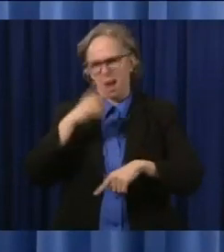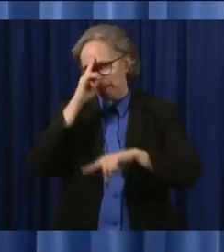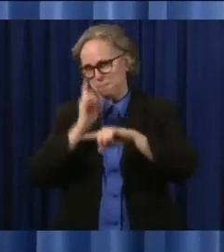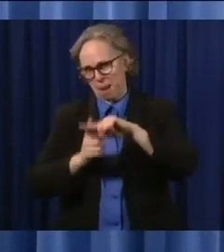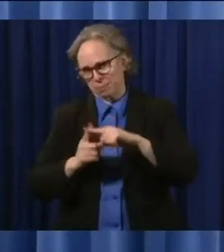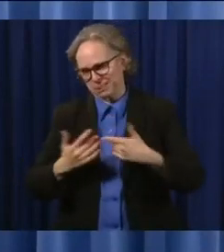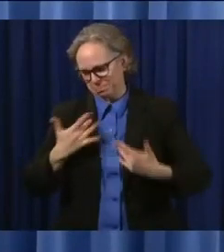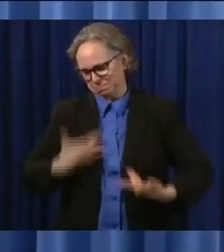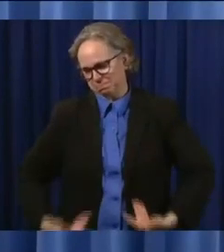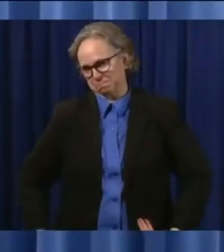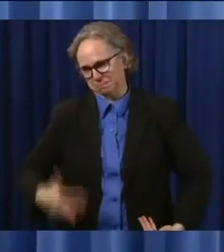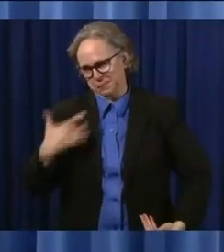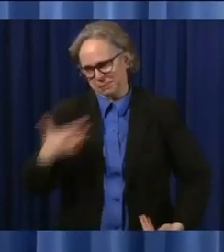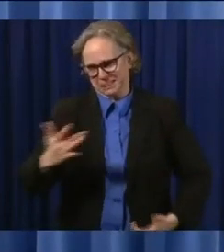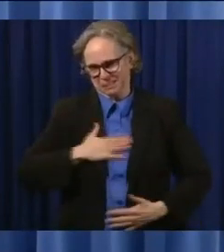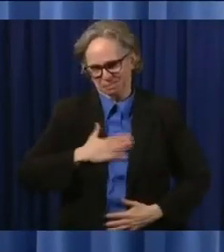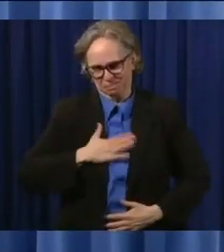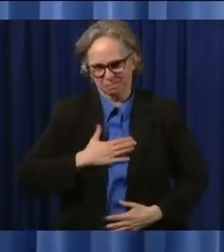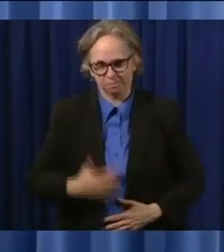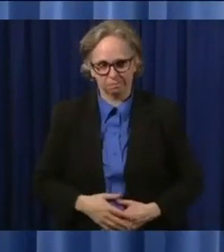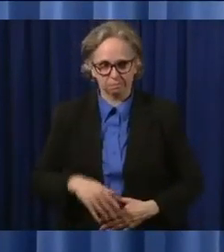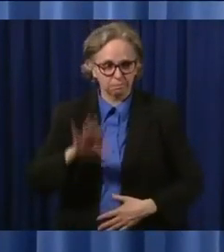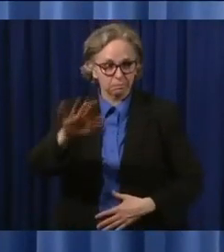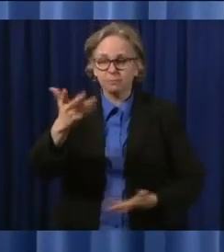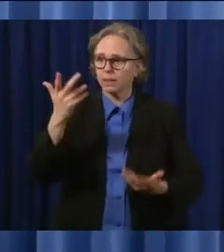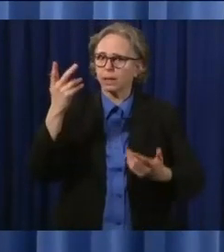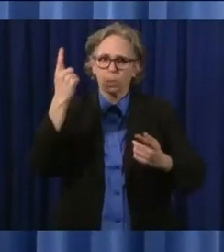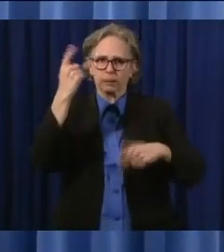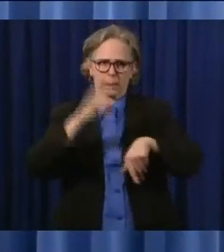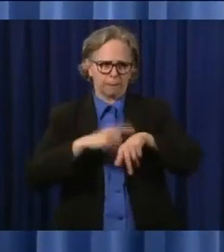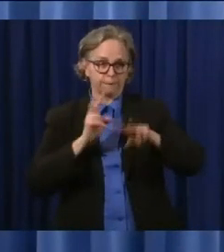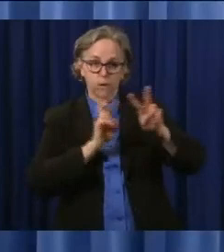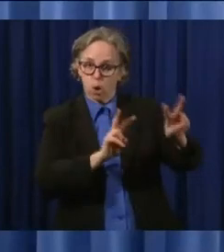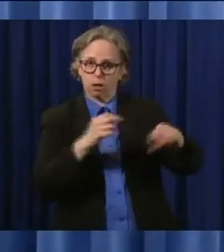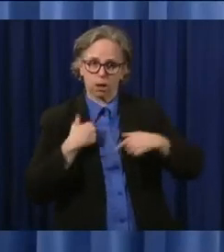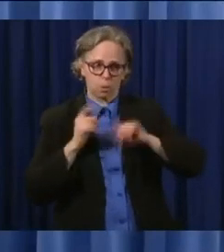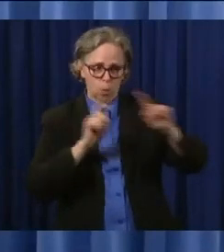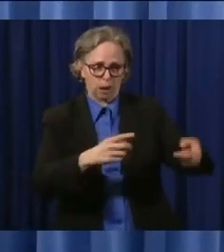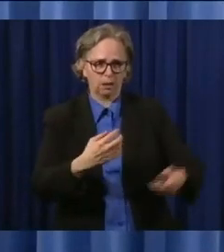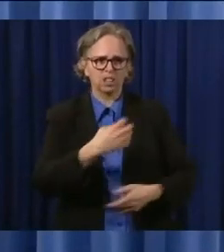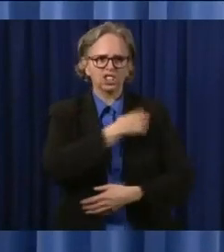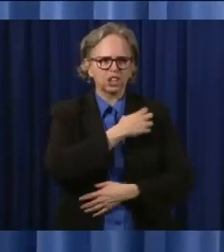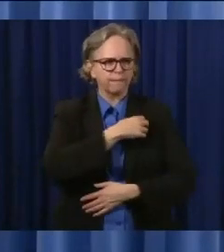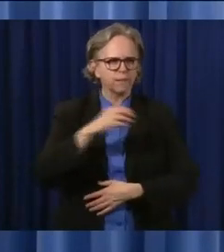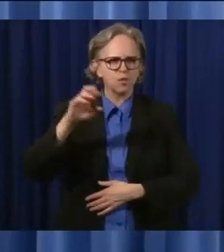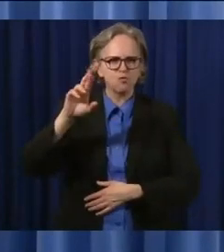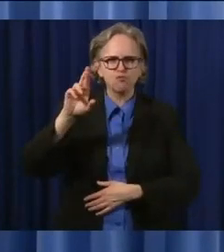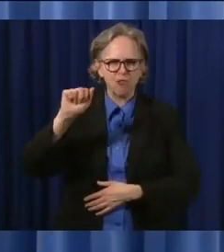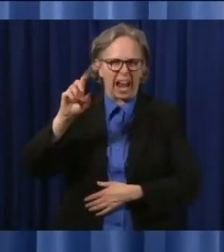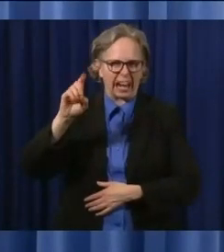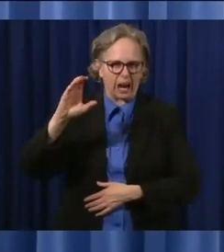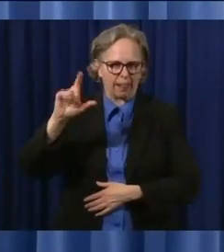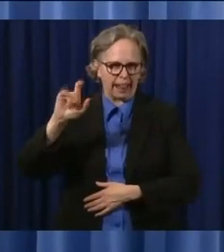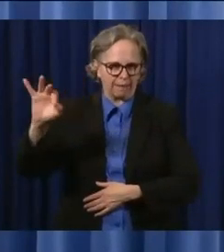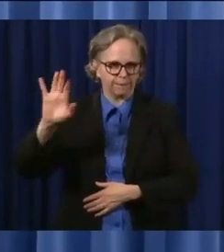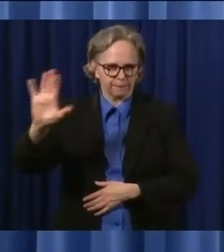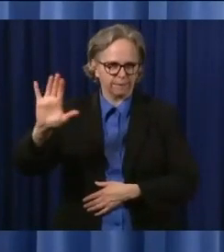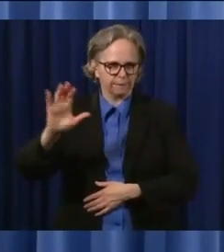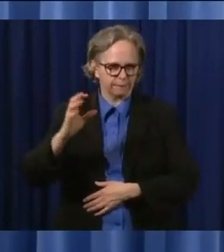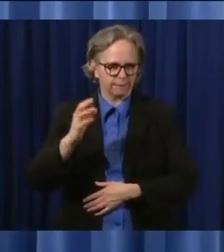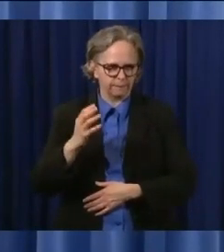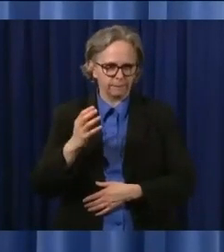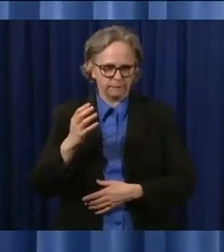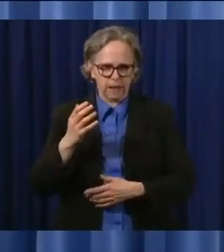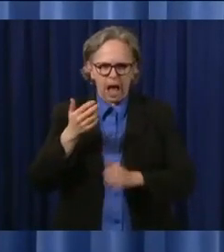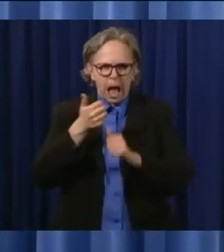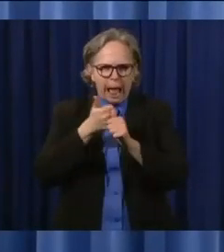a funeral, Sheriff Radcliffe's funeral. Everybody who was there at the funeral. And they